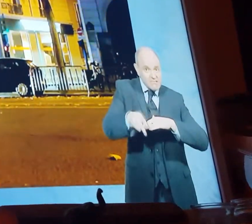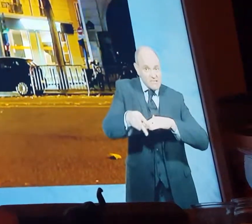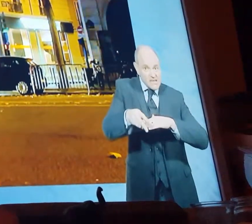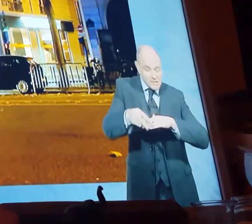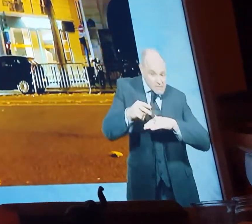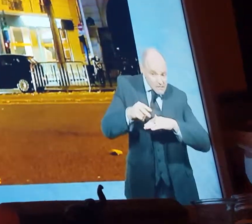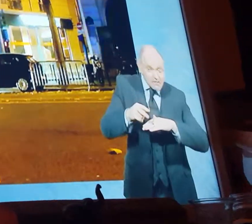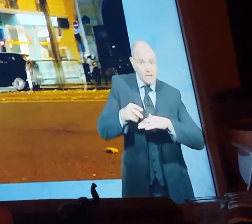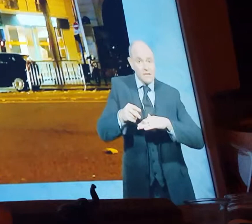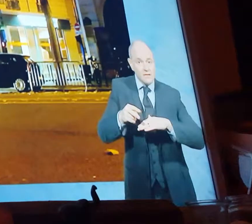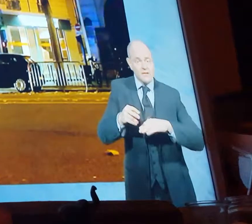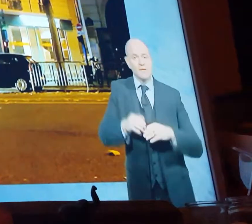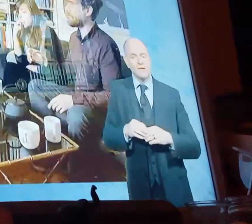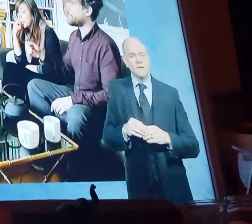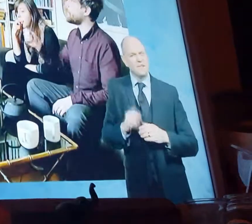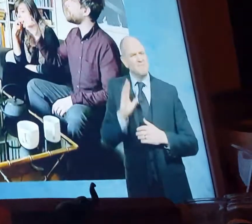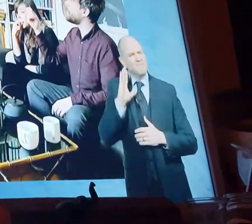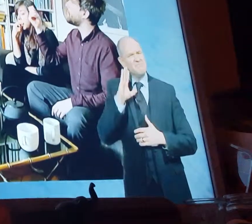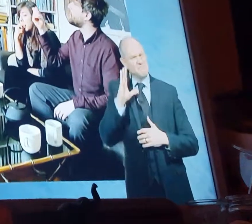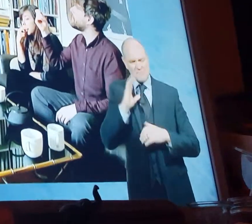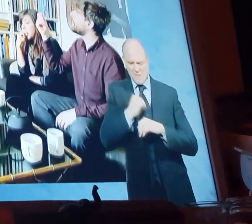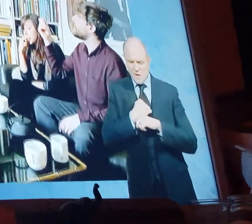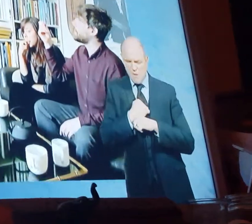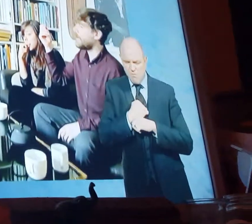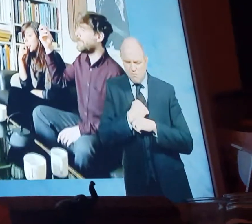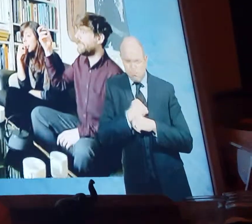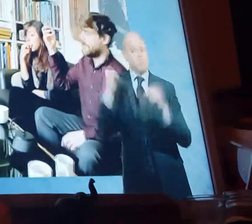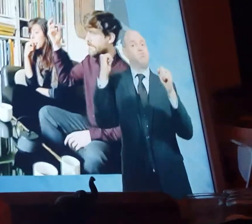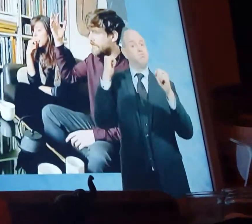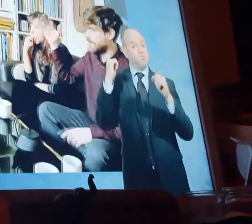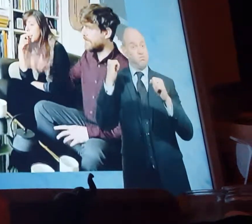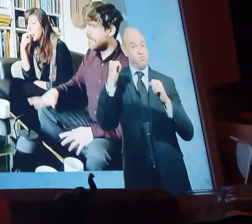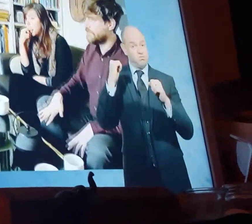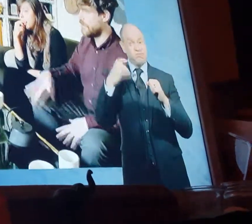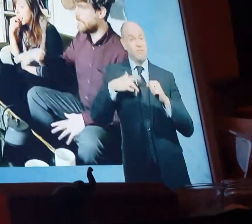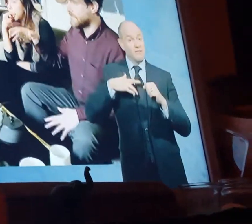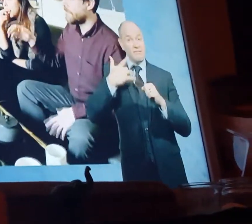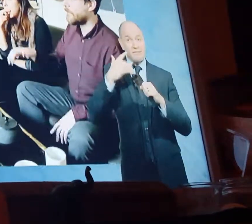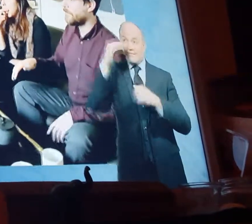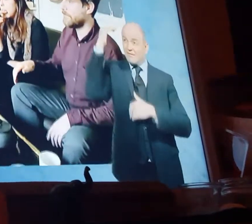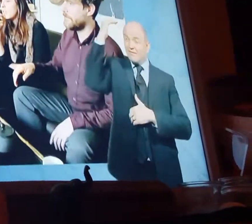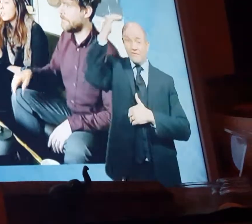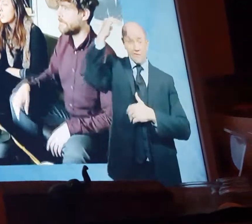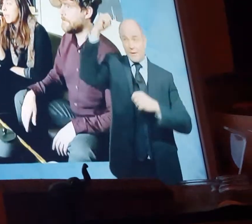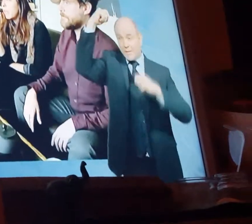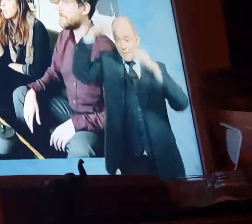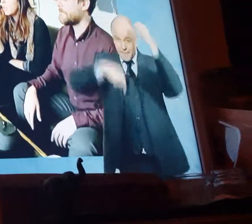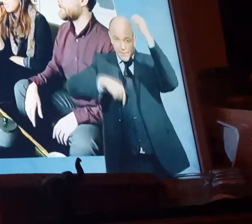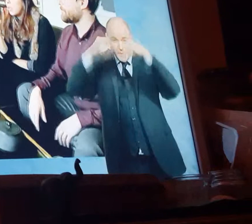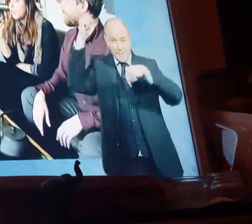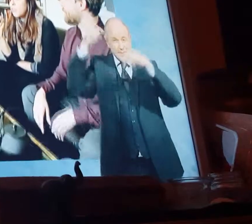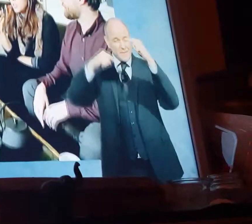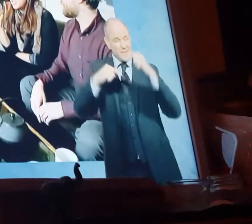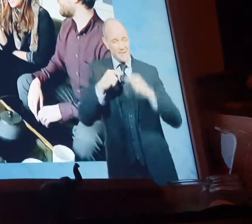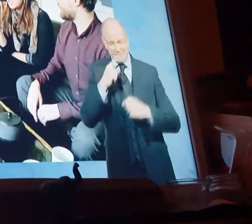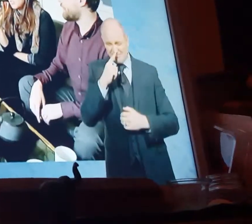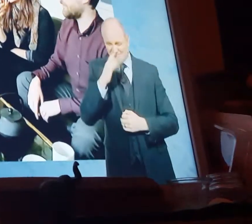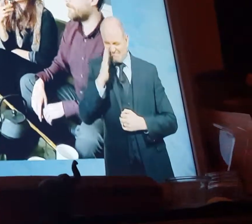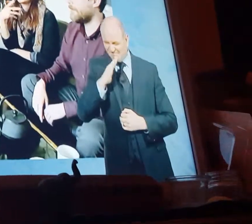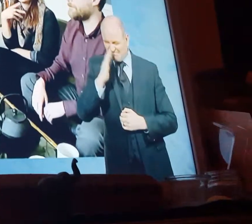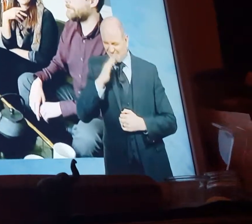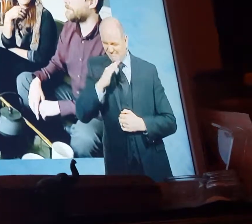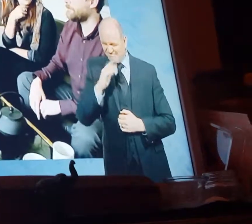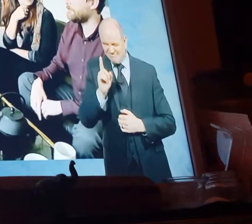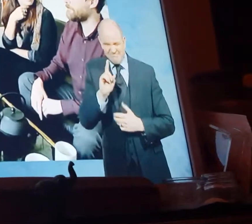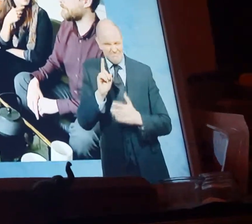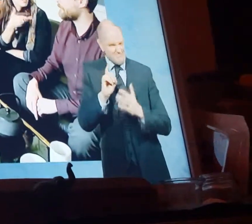There was a bomb at one point. A big explosion of pieces of the plaster from the ceiling like showering down on us. Yeah, Smell. I thought for one second. It's